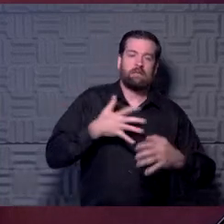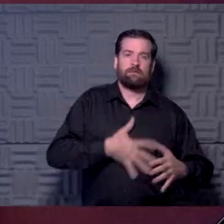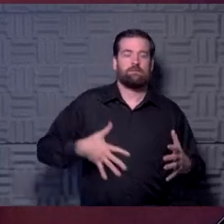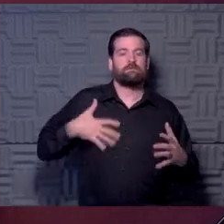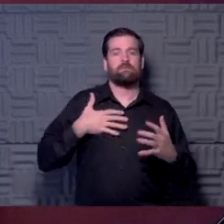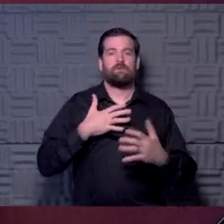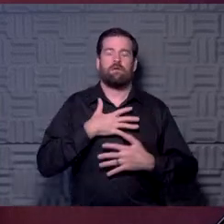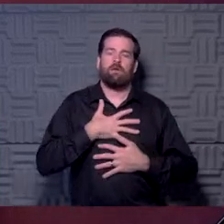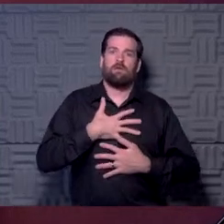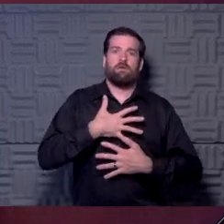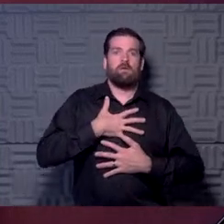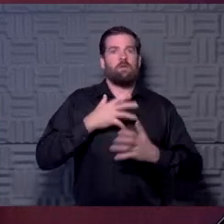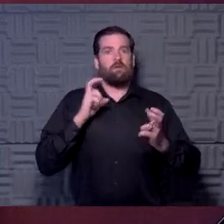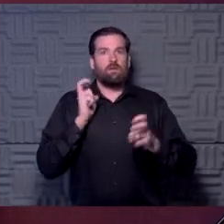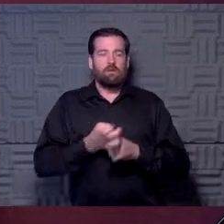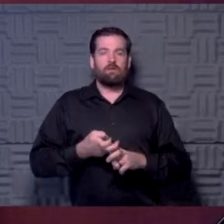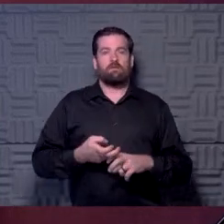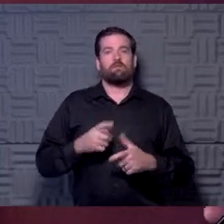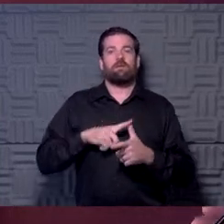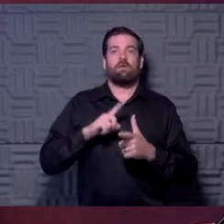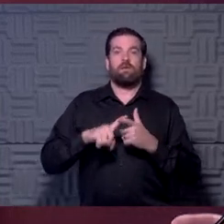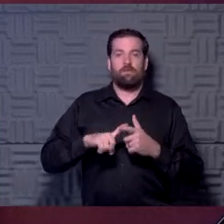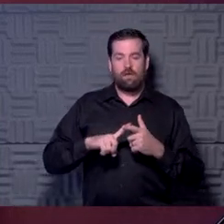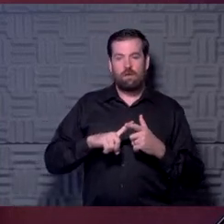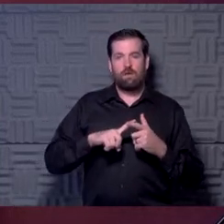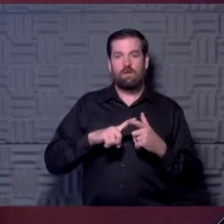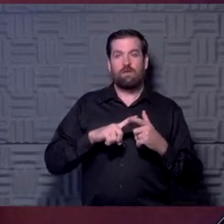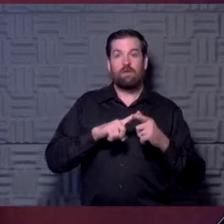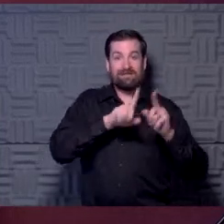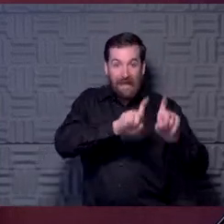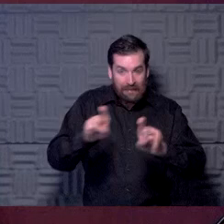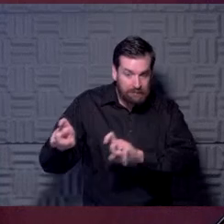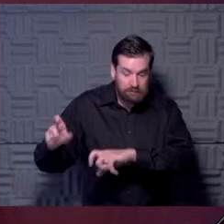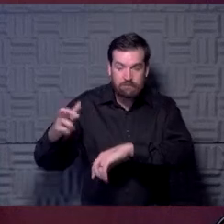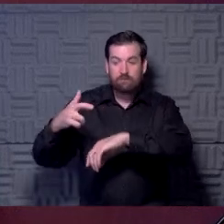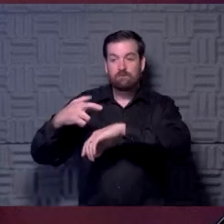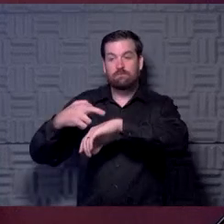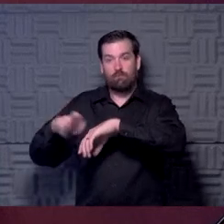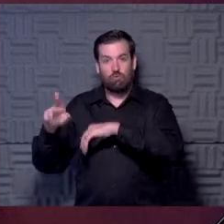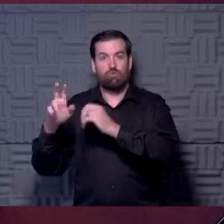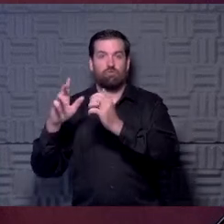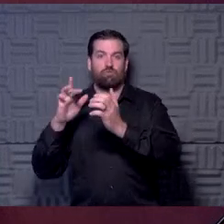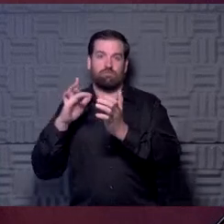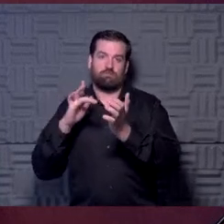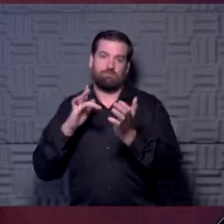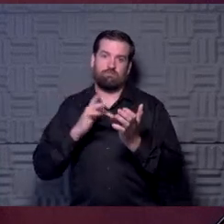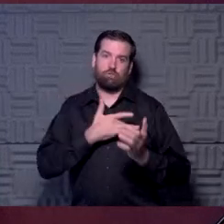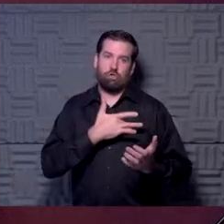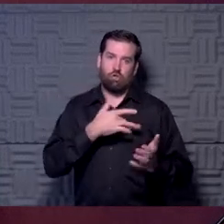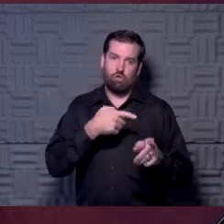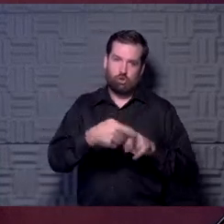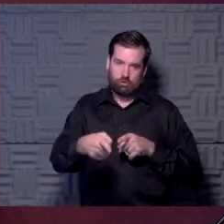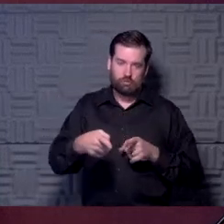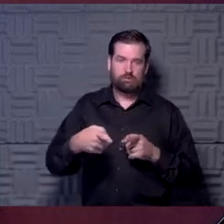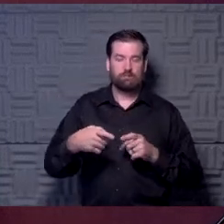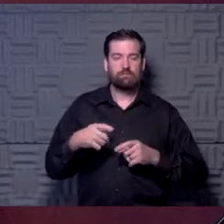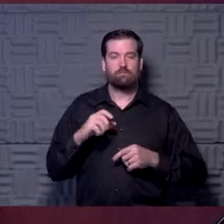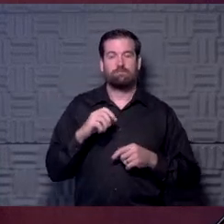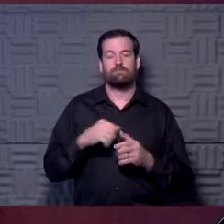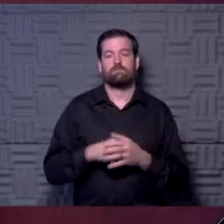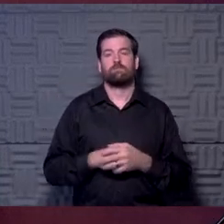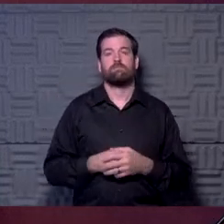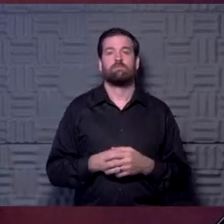things. And then they would get start to get studies and then get referred on if you're a cardiologist from sports medicine physicians.